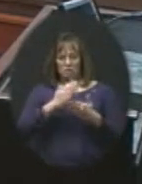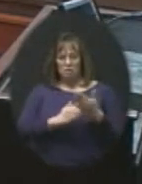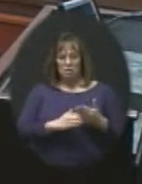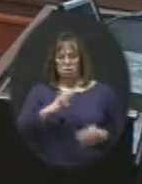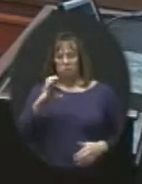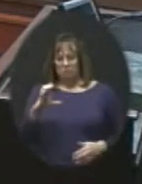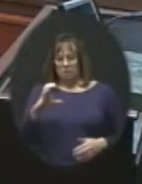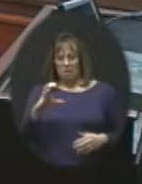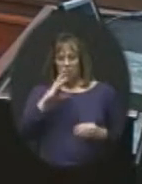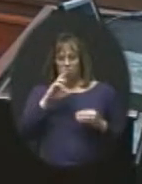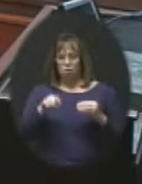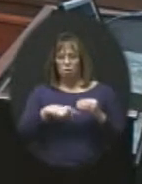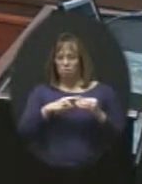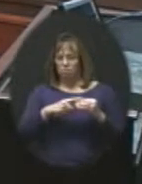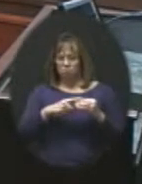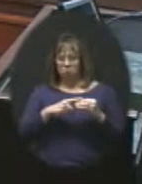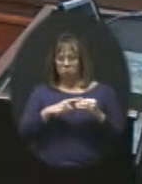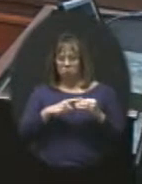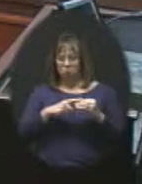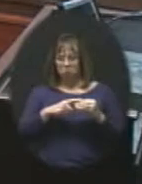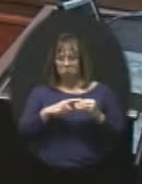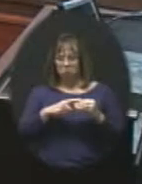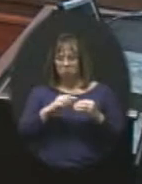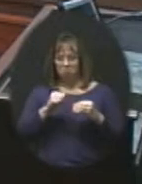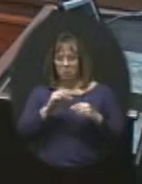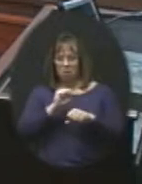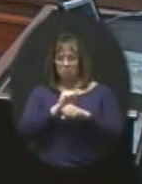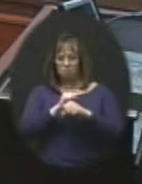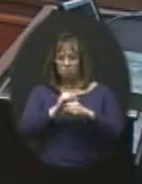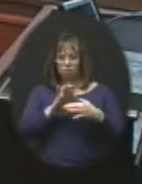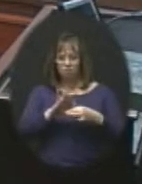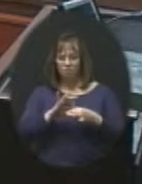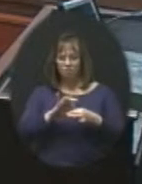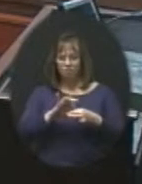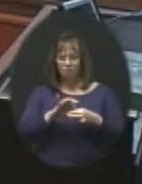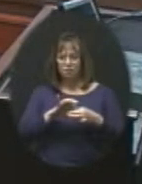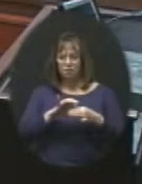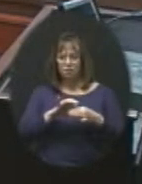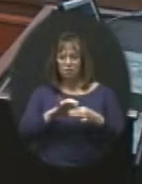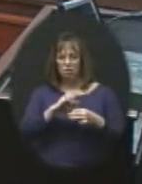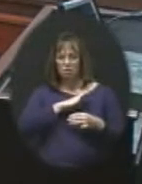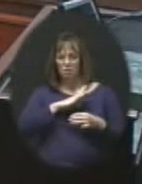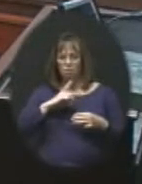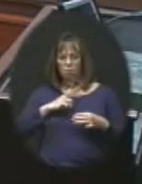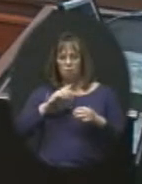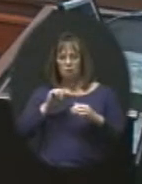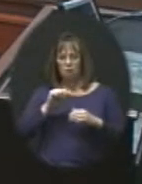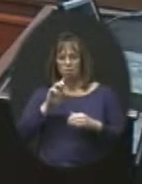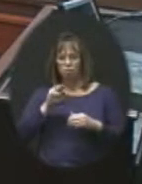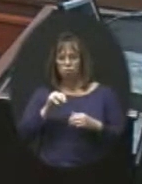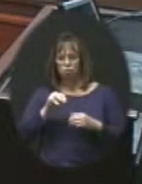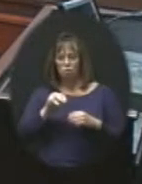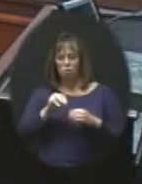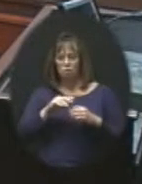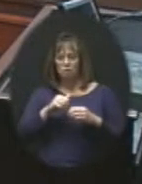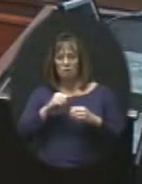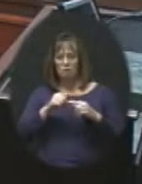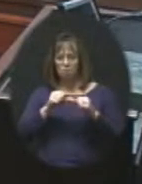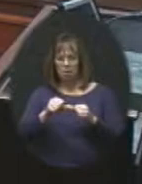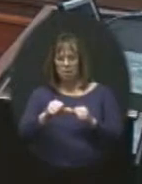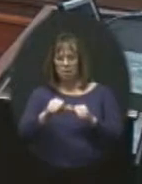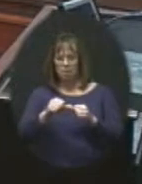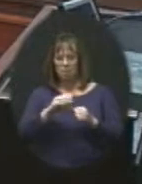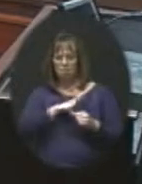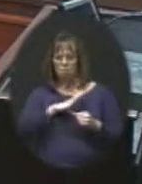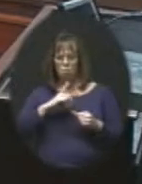C and talking about employee relations, strengthening board and administrator management flexibility while maintaining poor